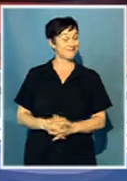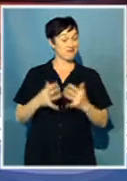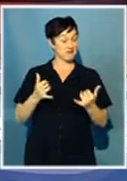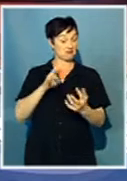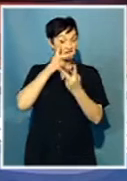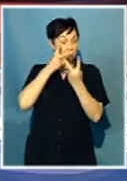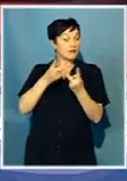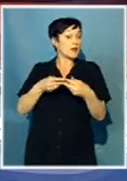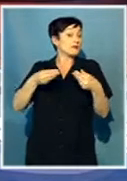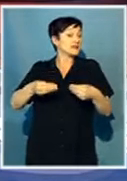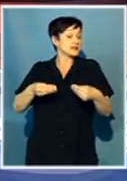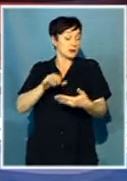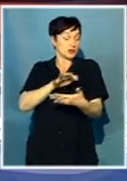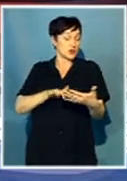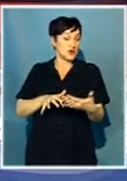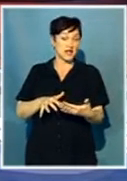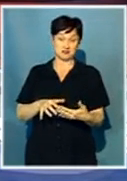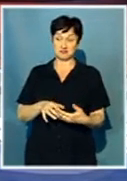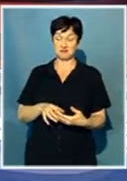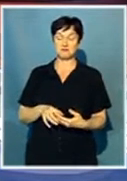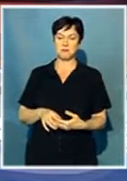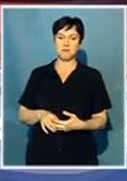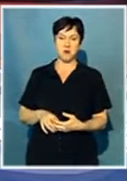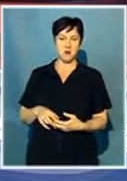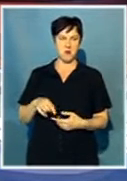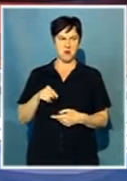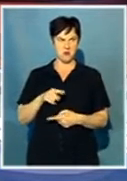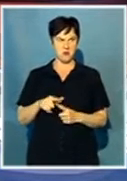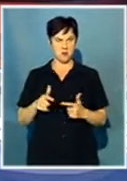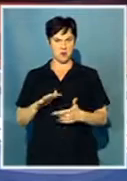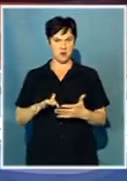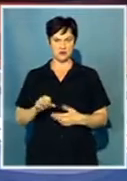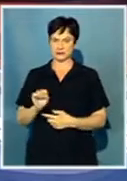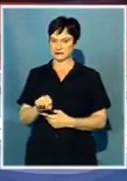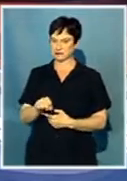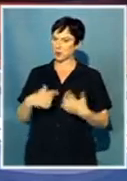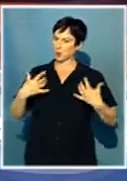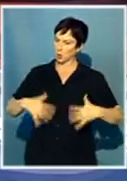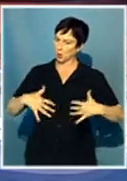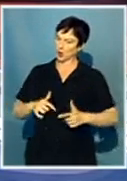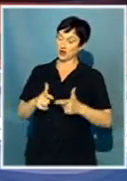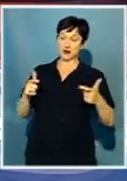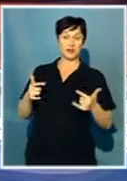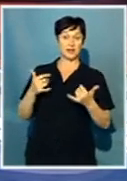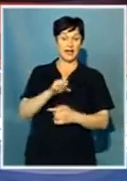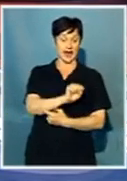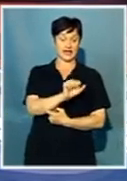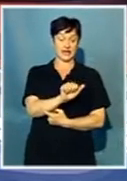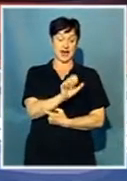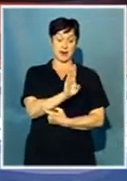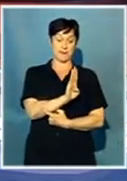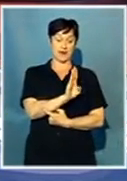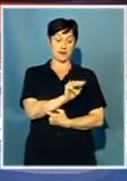Take a look at some business stories and Francis, this one's huge. It's massive. Today was historic SAB Miller, the brewer,